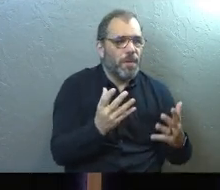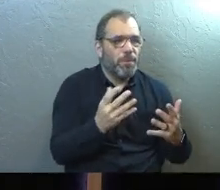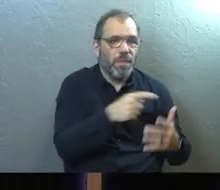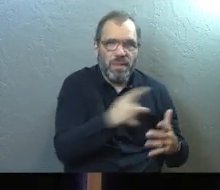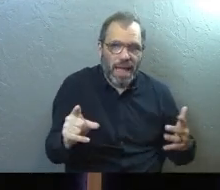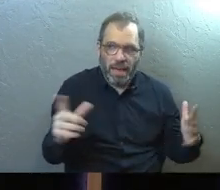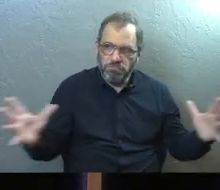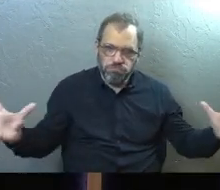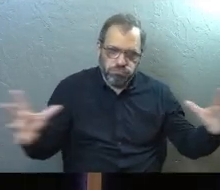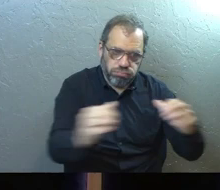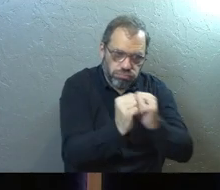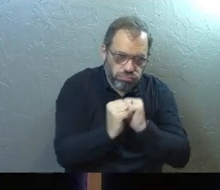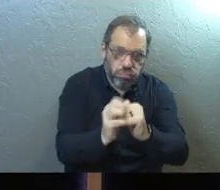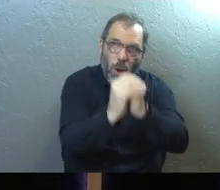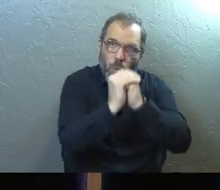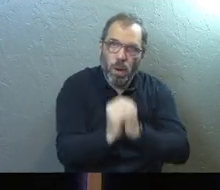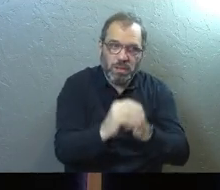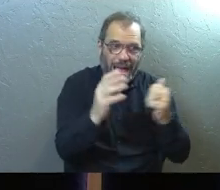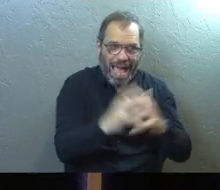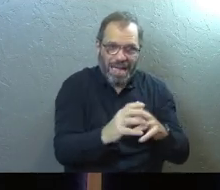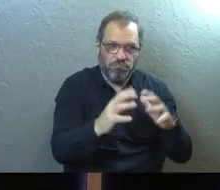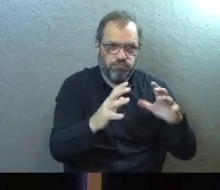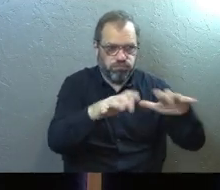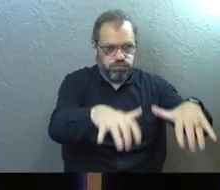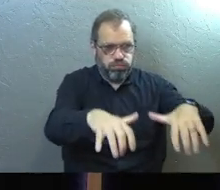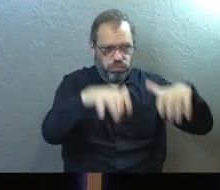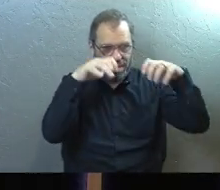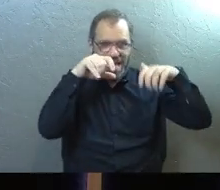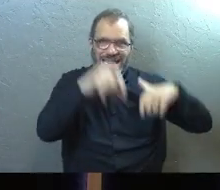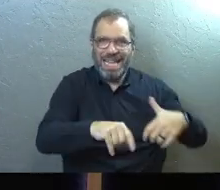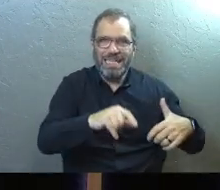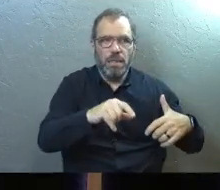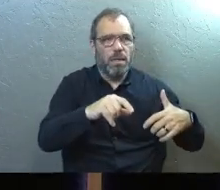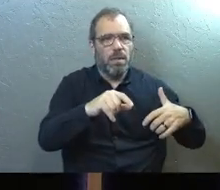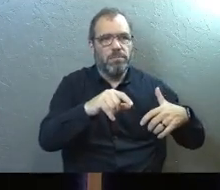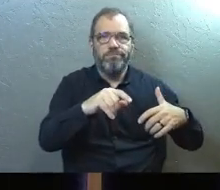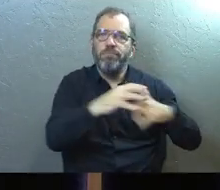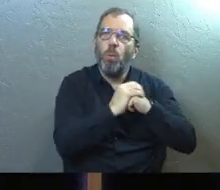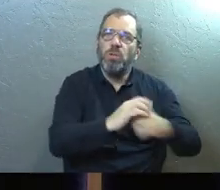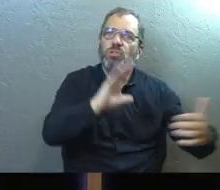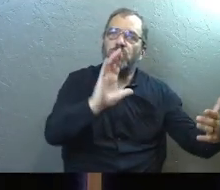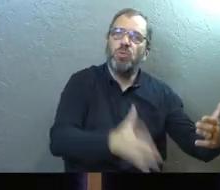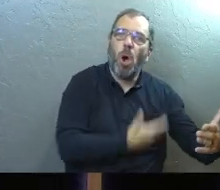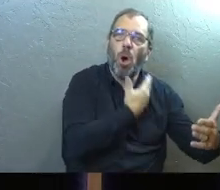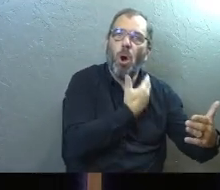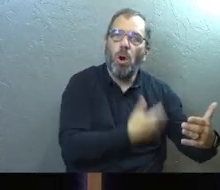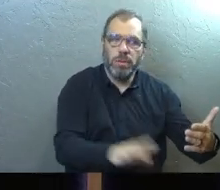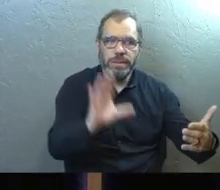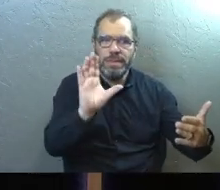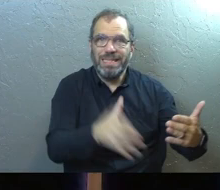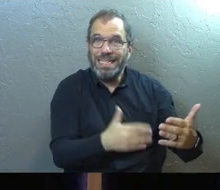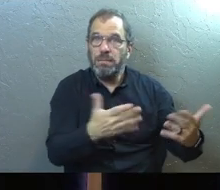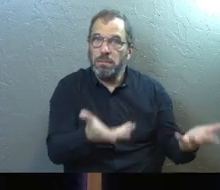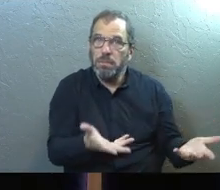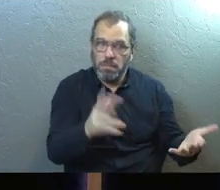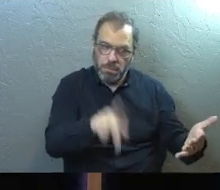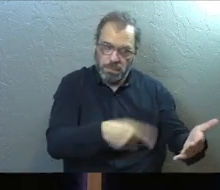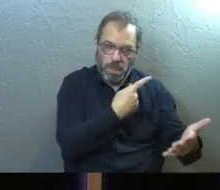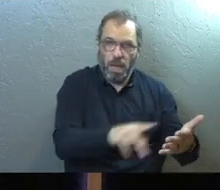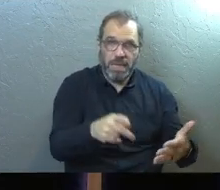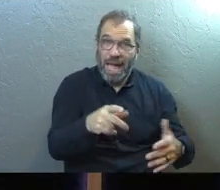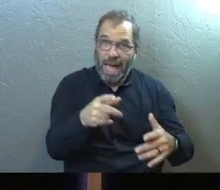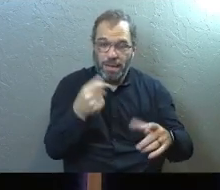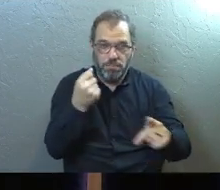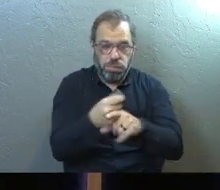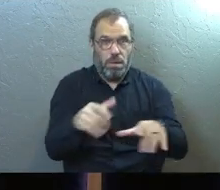they would come together and they would worship as a community. And this was their set of worship songs. So they would sing these. And it's going to